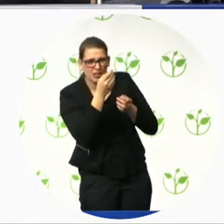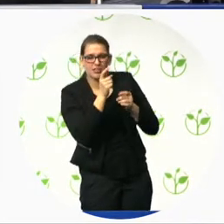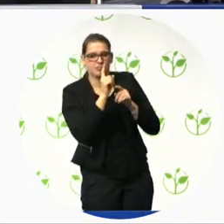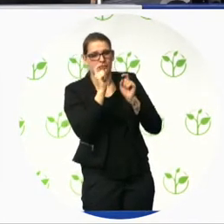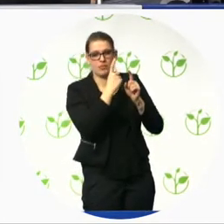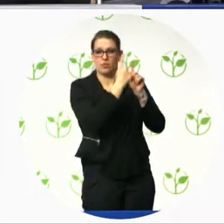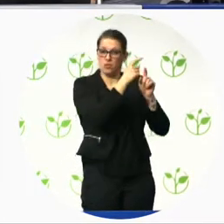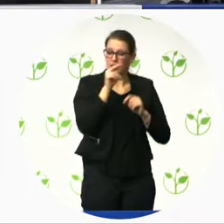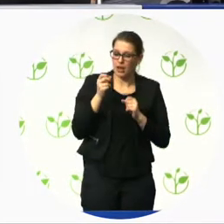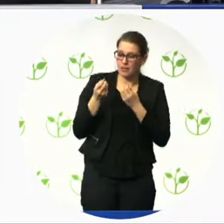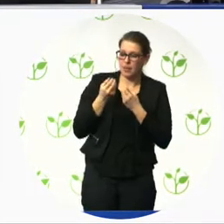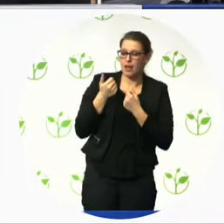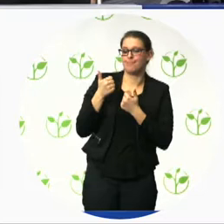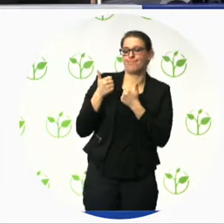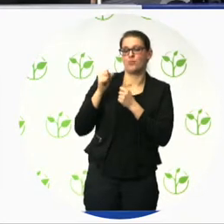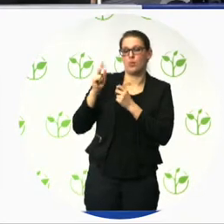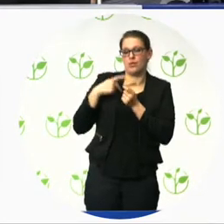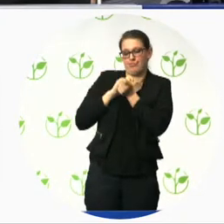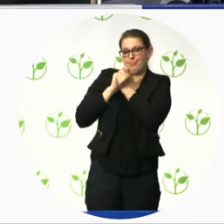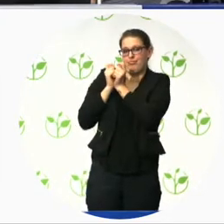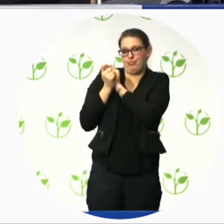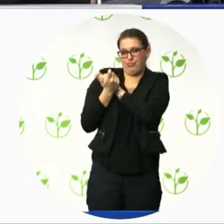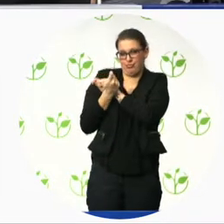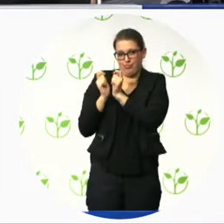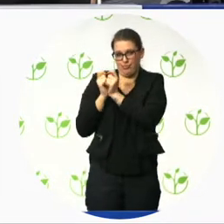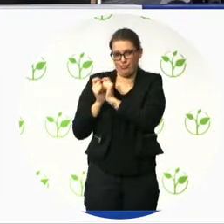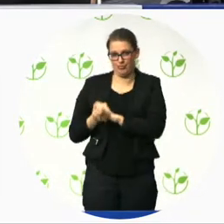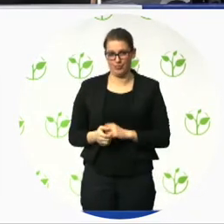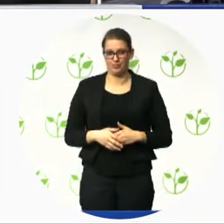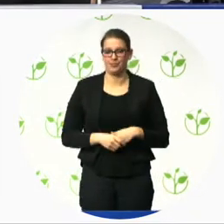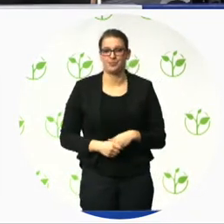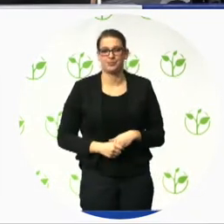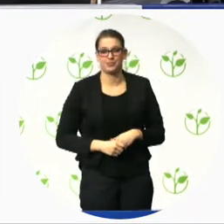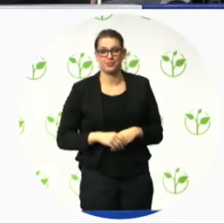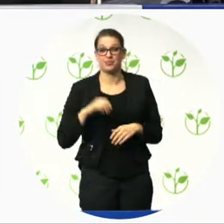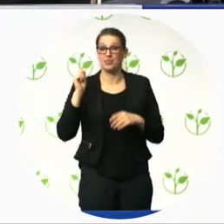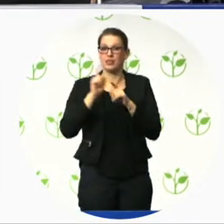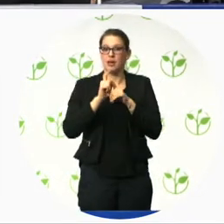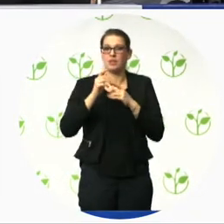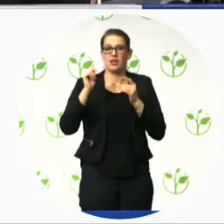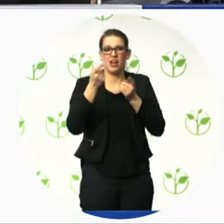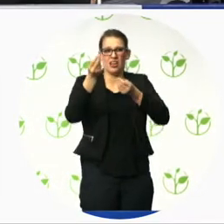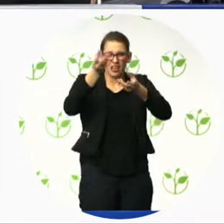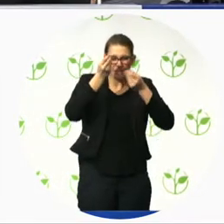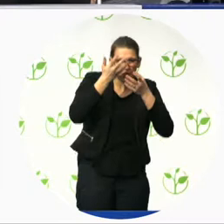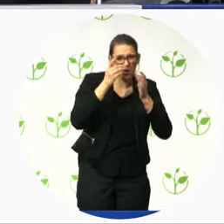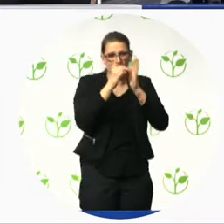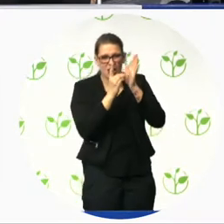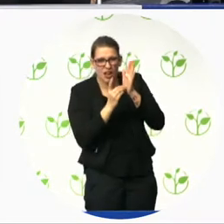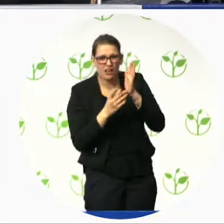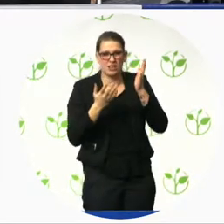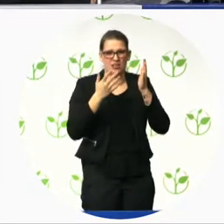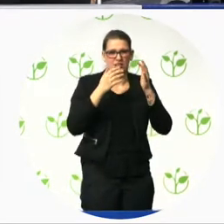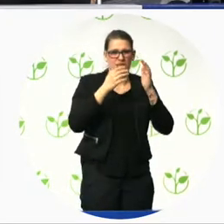aggregating data that is comparable and can be used for public monitoring authorities, for example, for the reports to the European